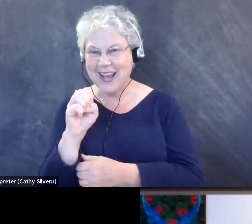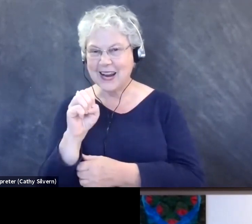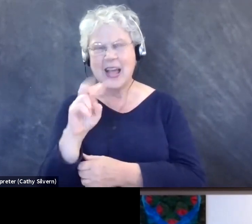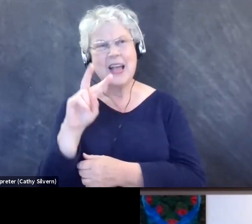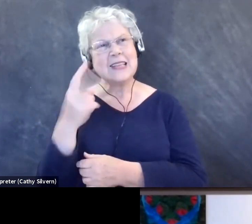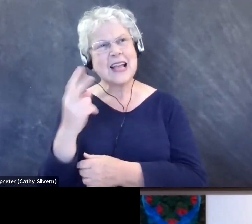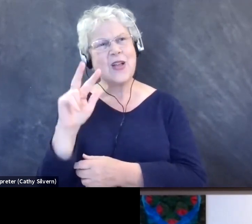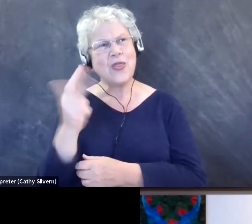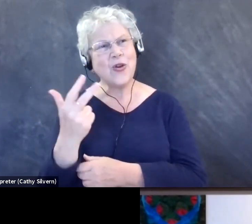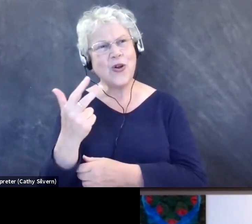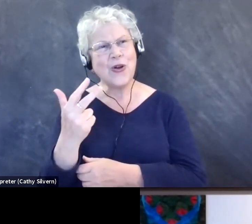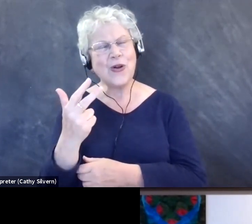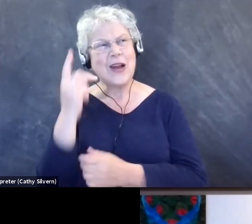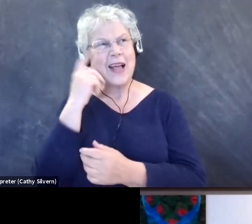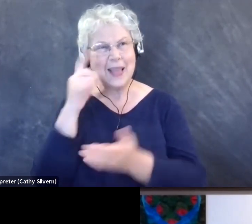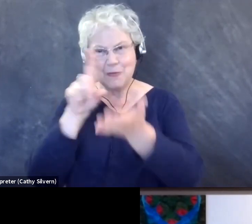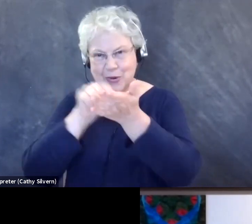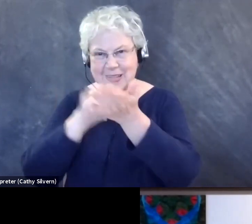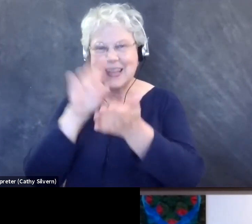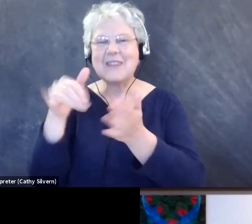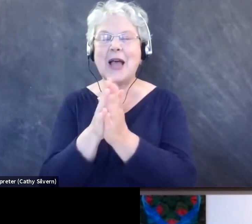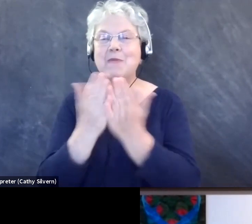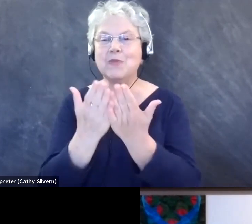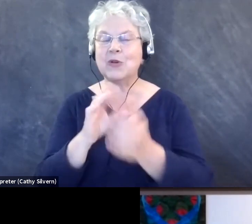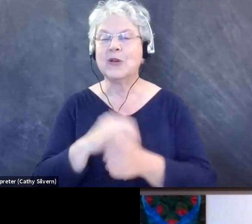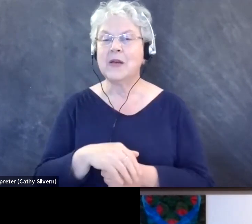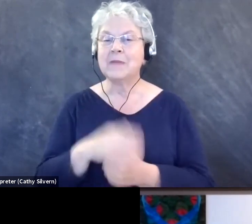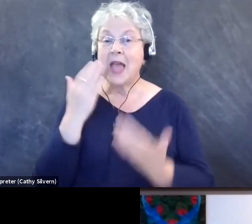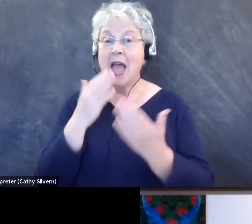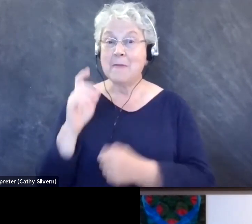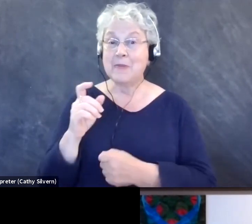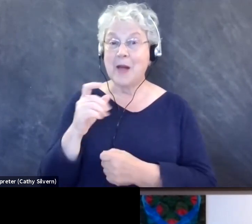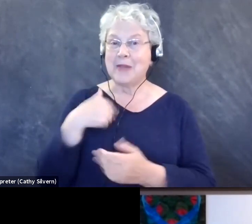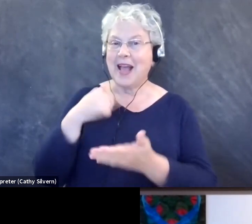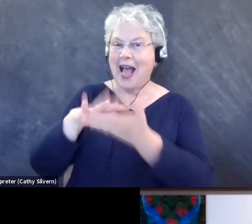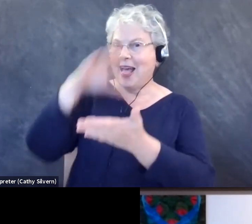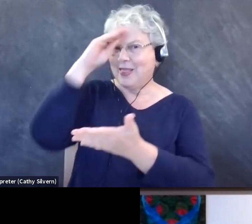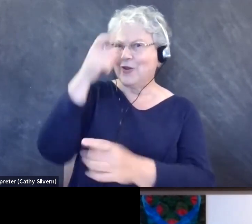or third, maybe edition. So anyway, probably got some of it from her.